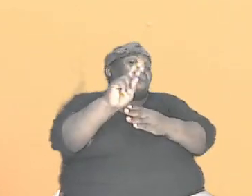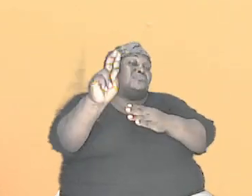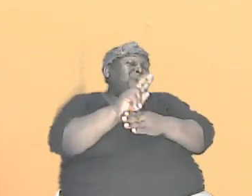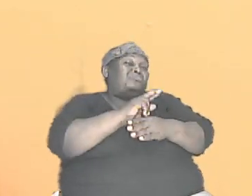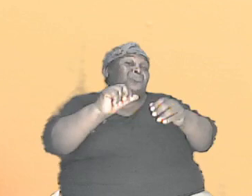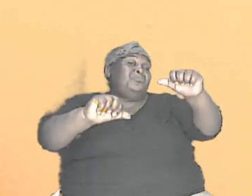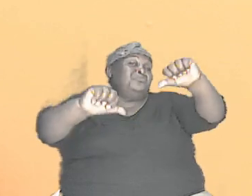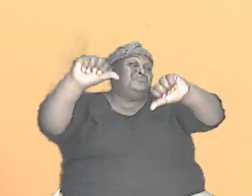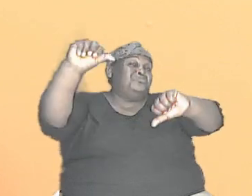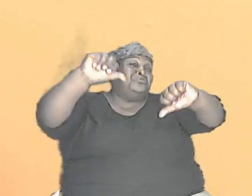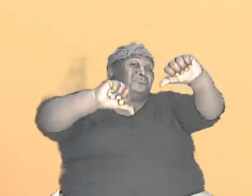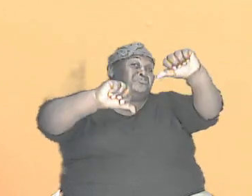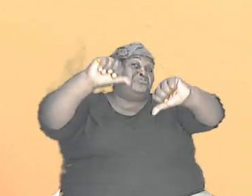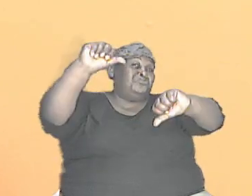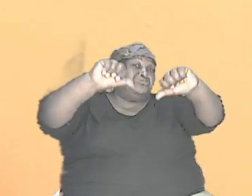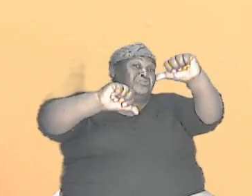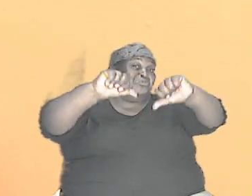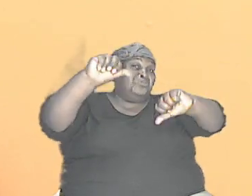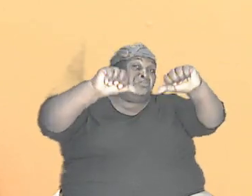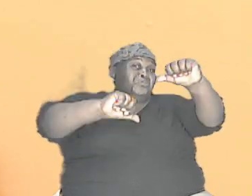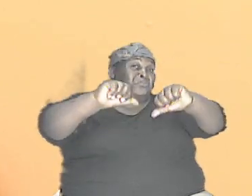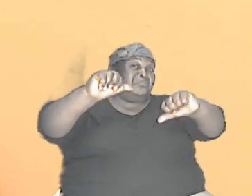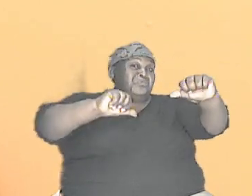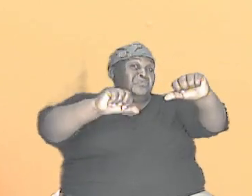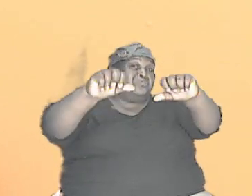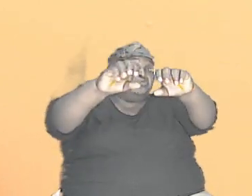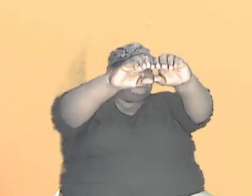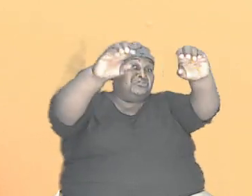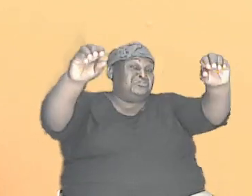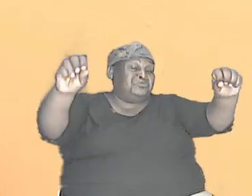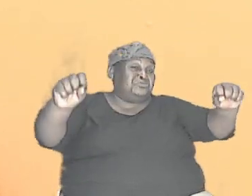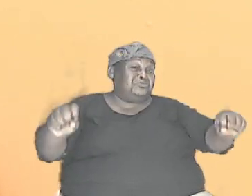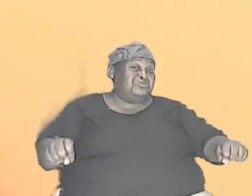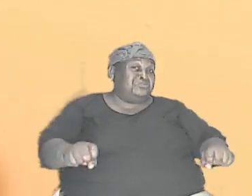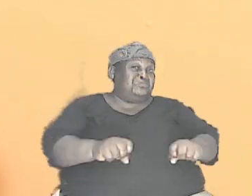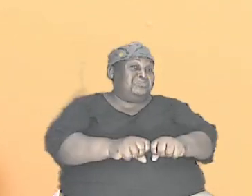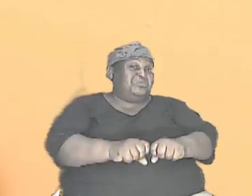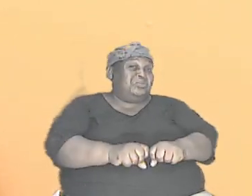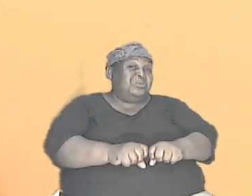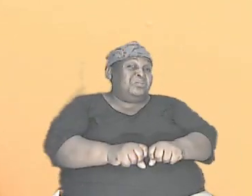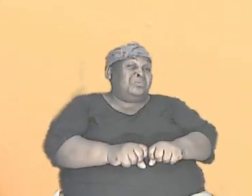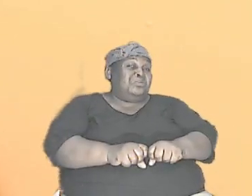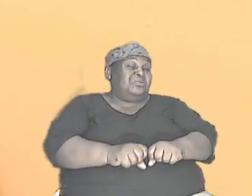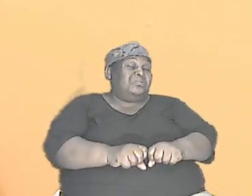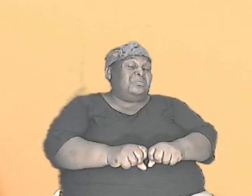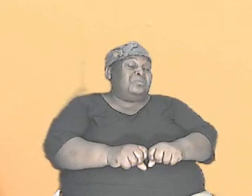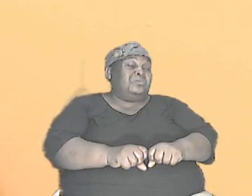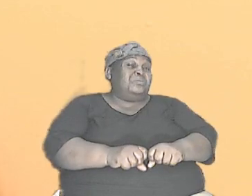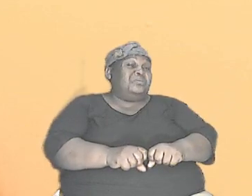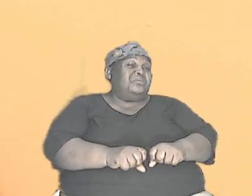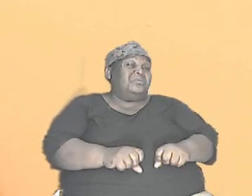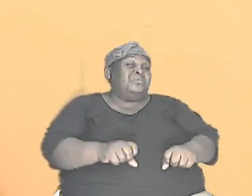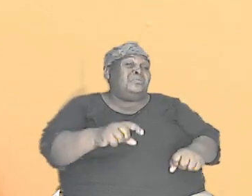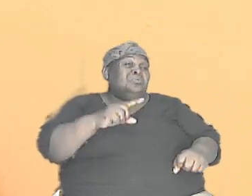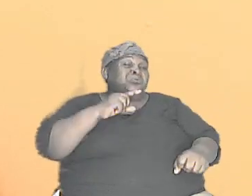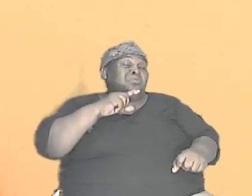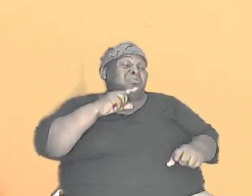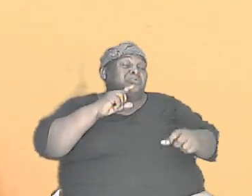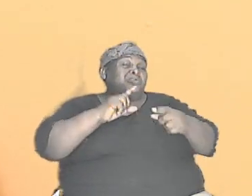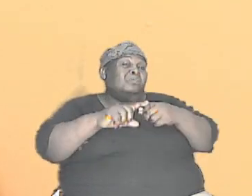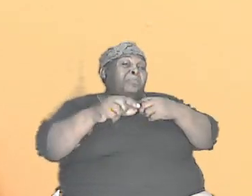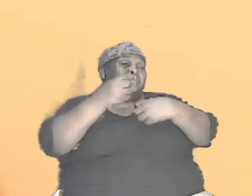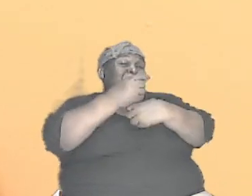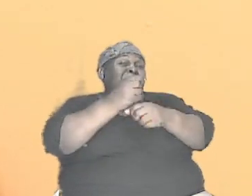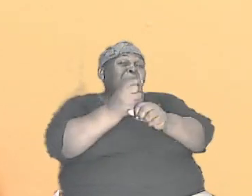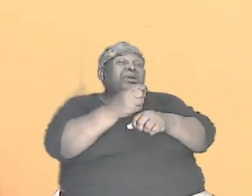scientific notions to discredit the word we are showing us that nothing that